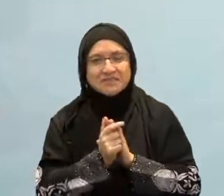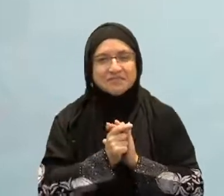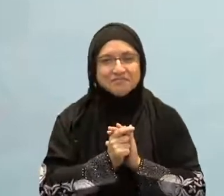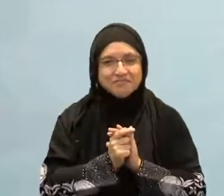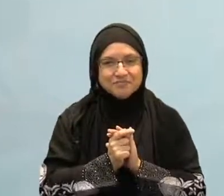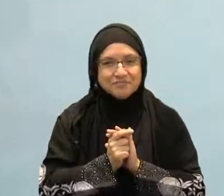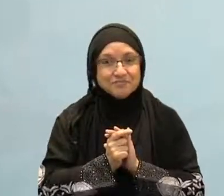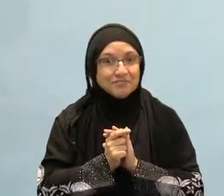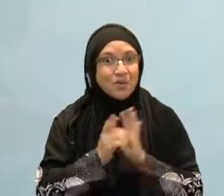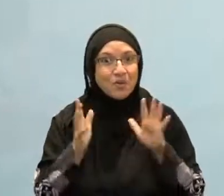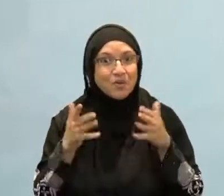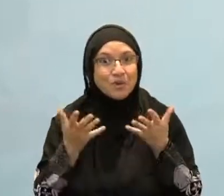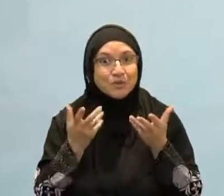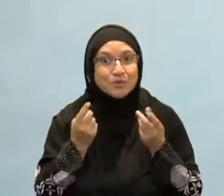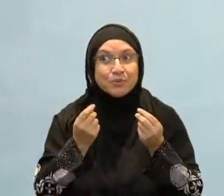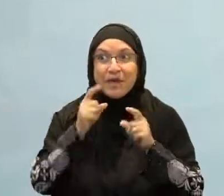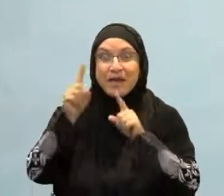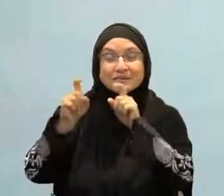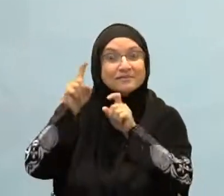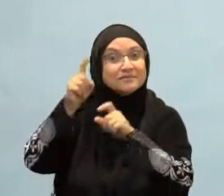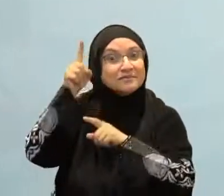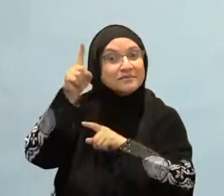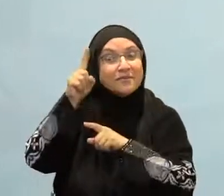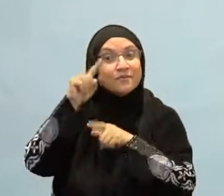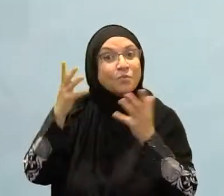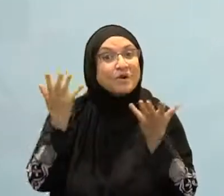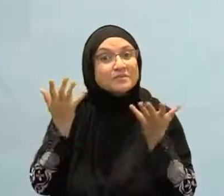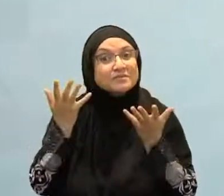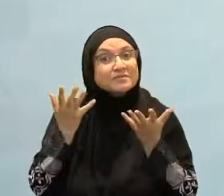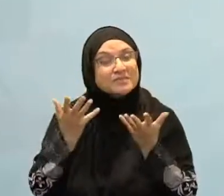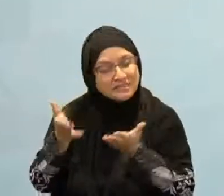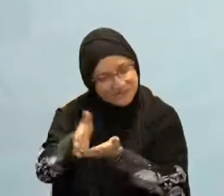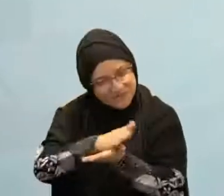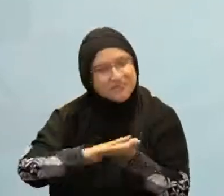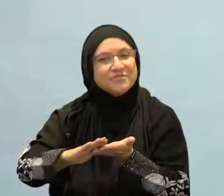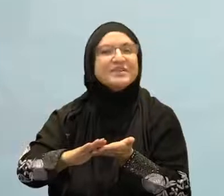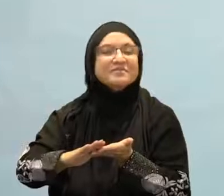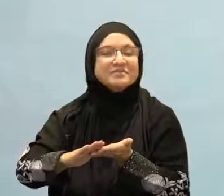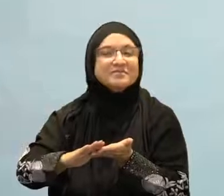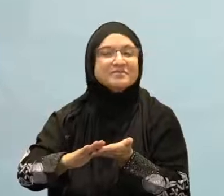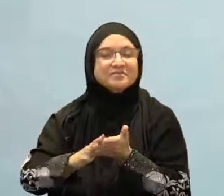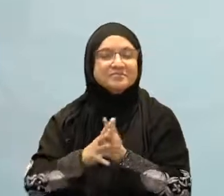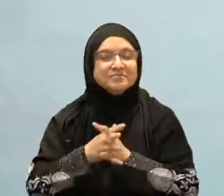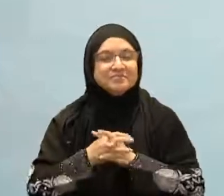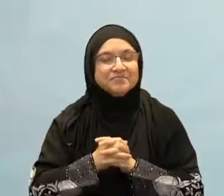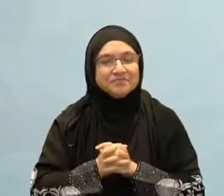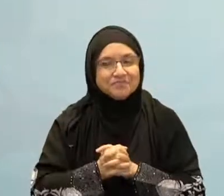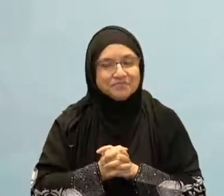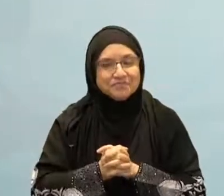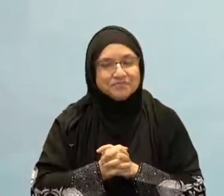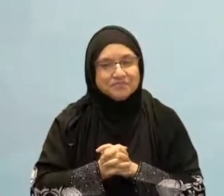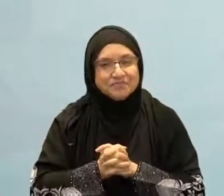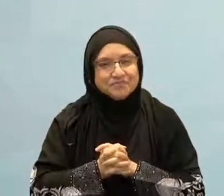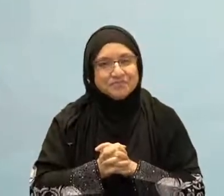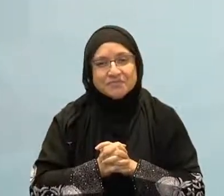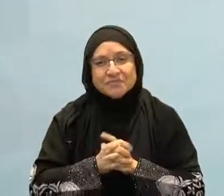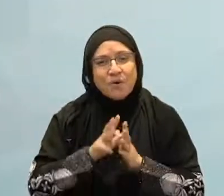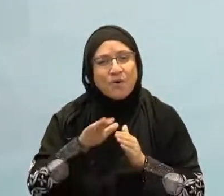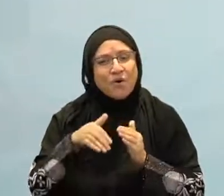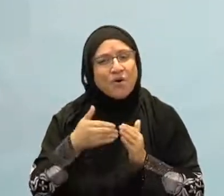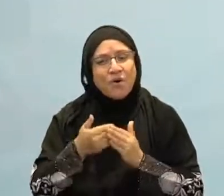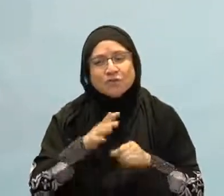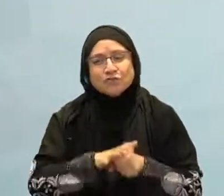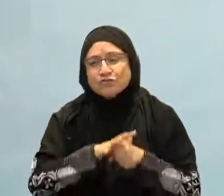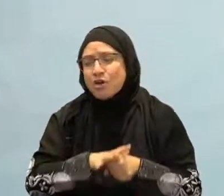thing. What am I going to ask Allah? Forgiveness. The greatest causer of stress is your sins because that's what puts the barrier between you and Allah.